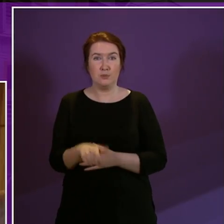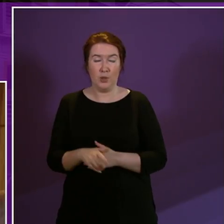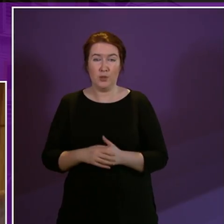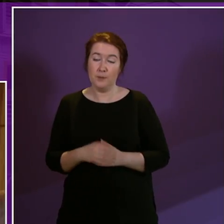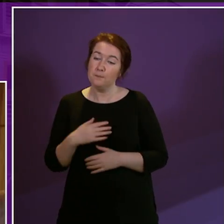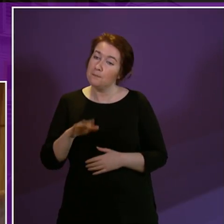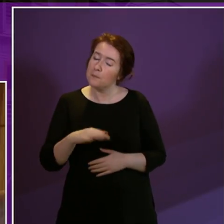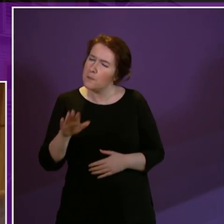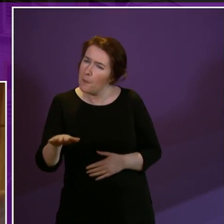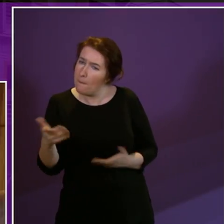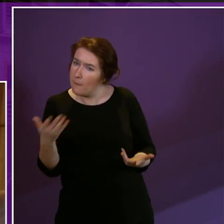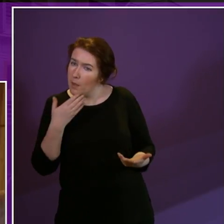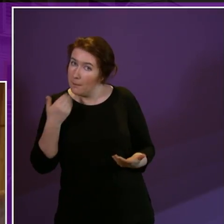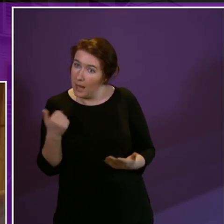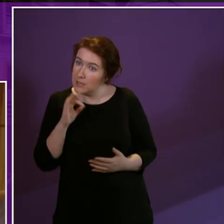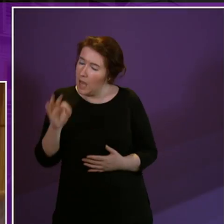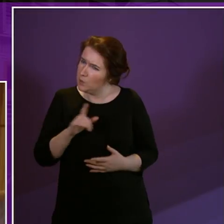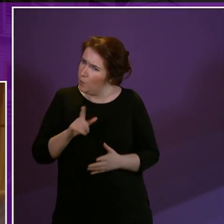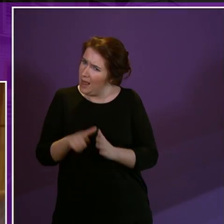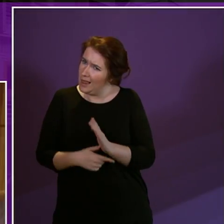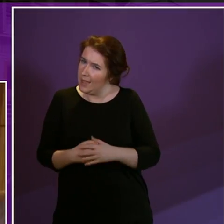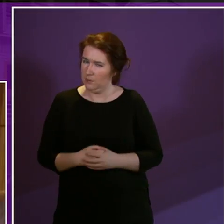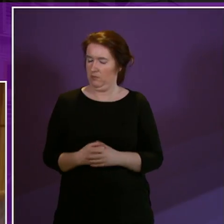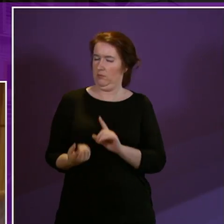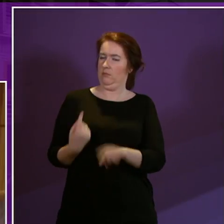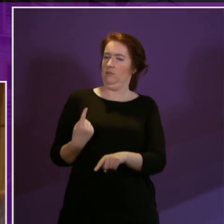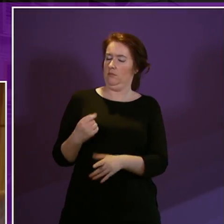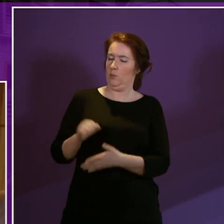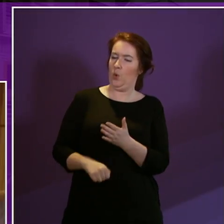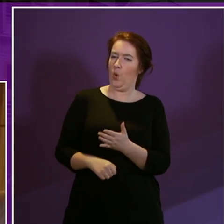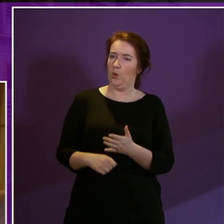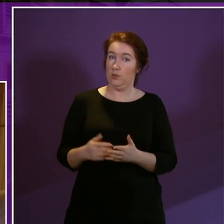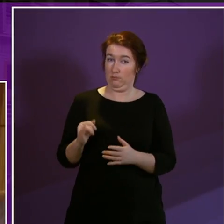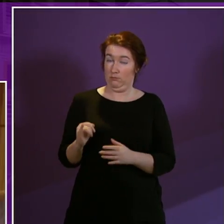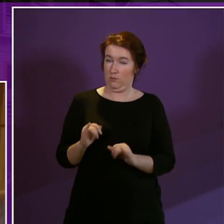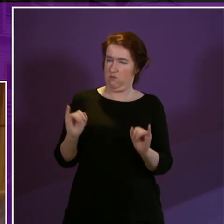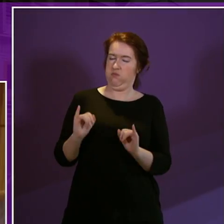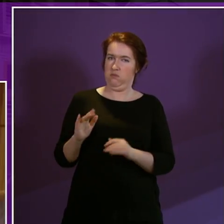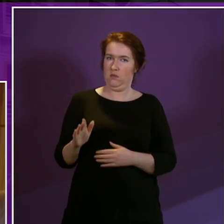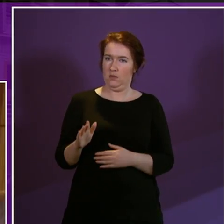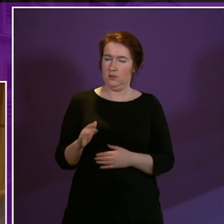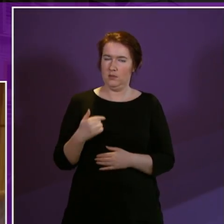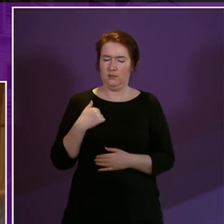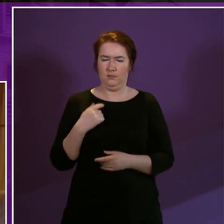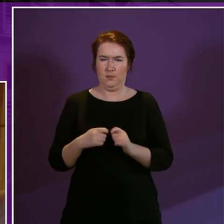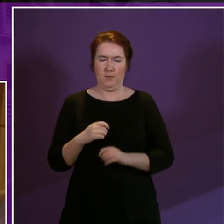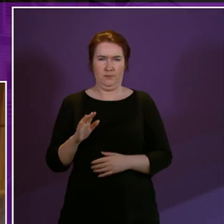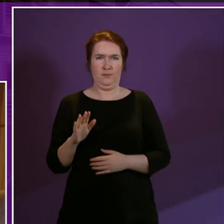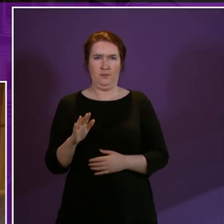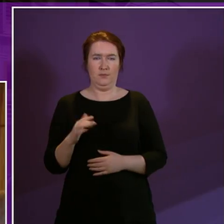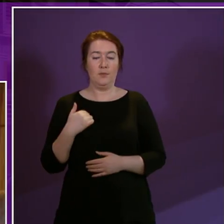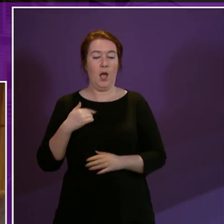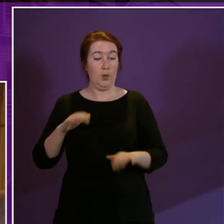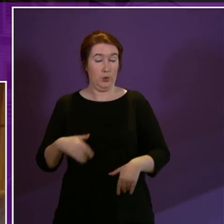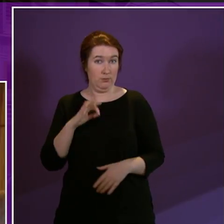inquiry from myself about the delay was brisk cold and verging on hostile it became very apparent I